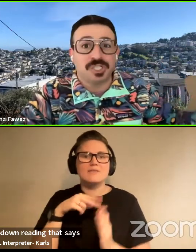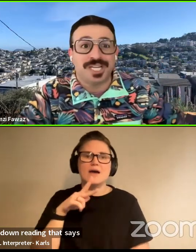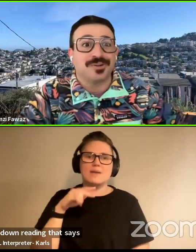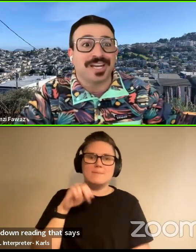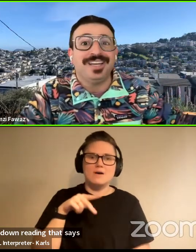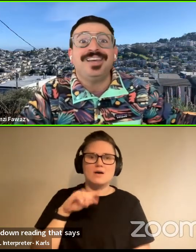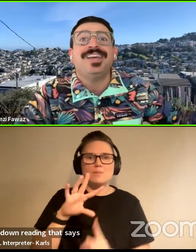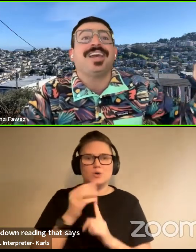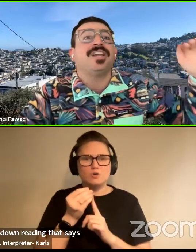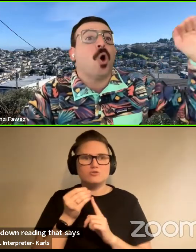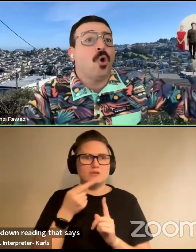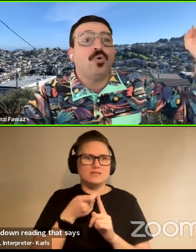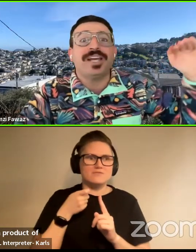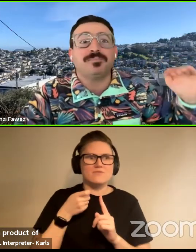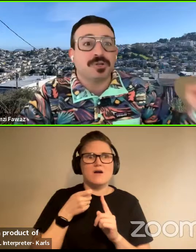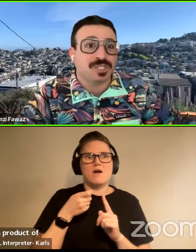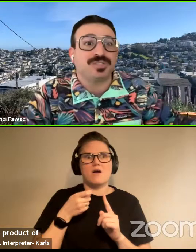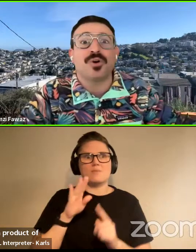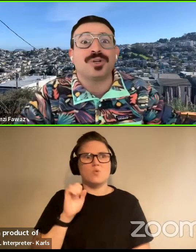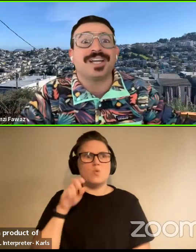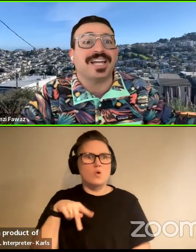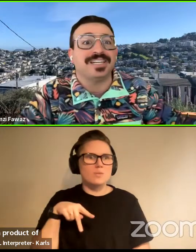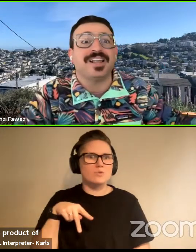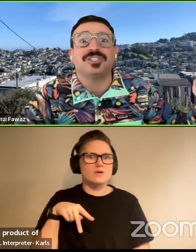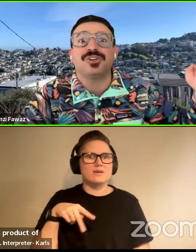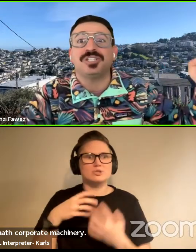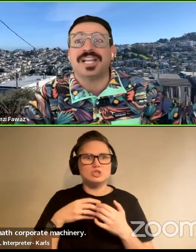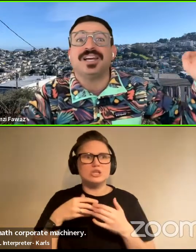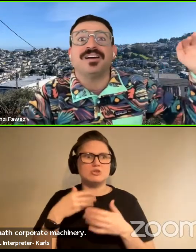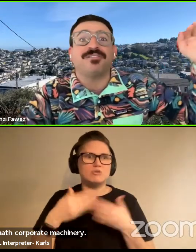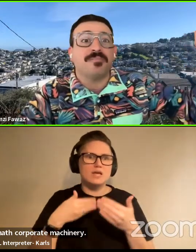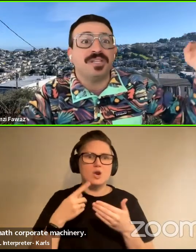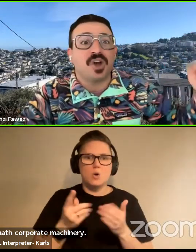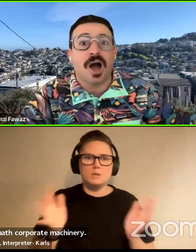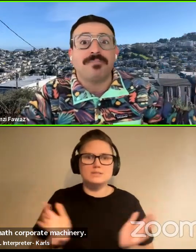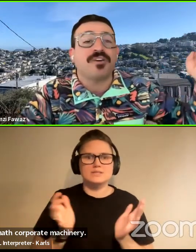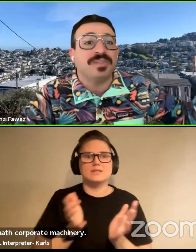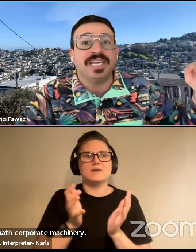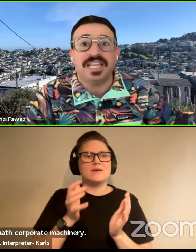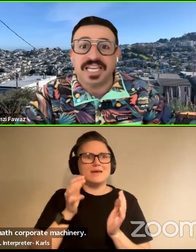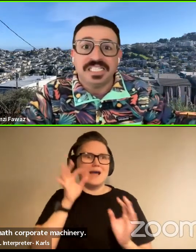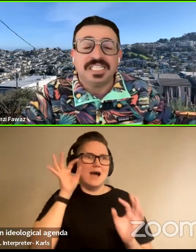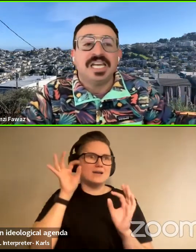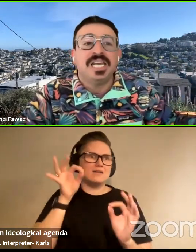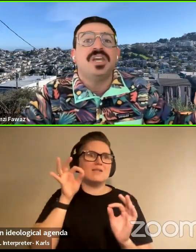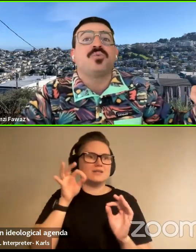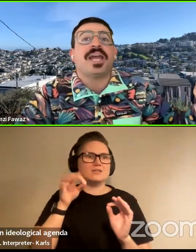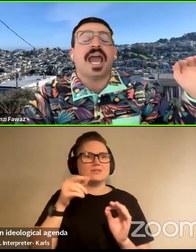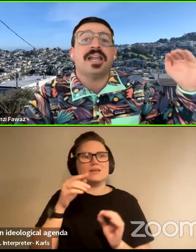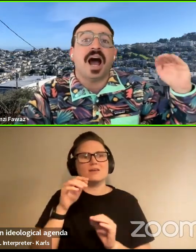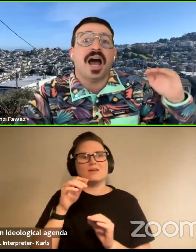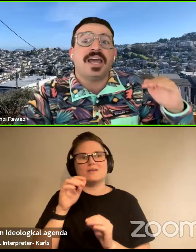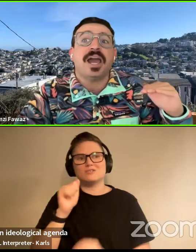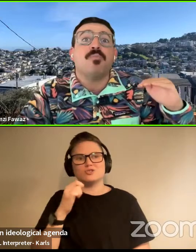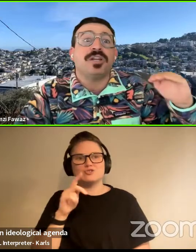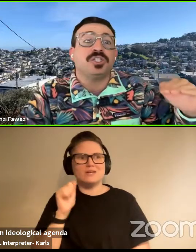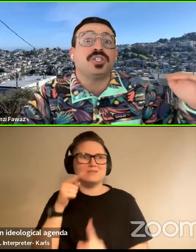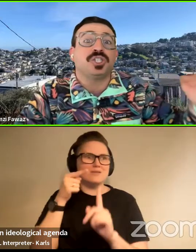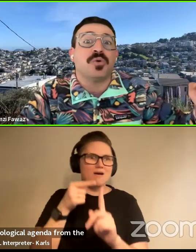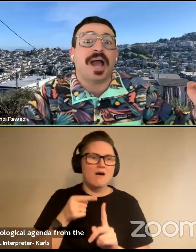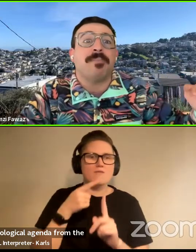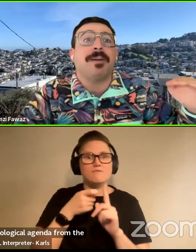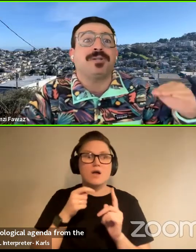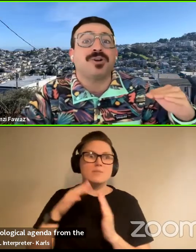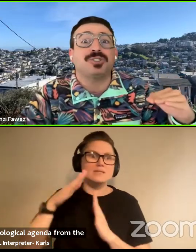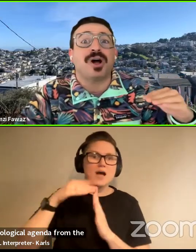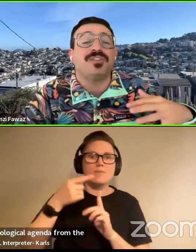corporate machinery. It always pushes forward an ideological agenda from the top, from the elite. Right. And I am